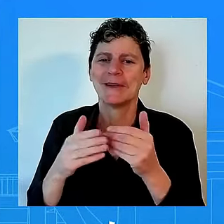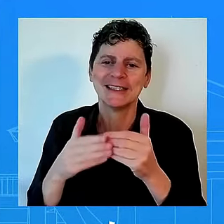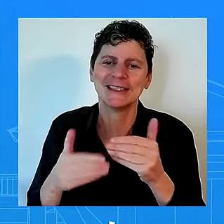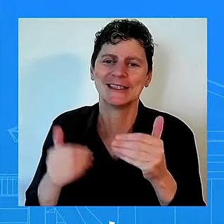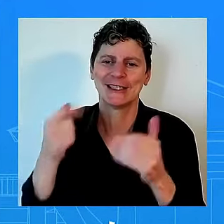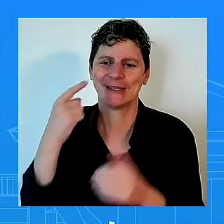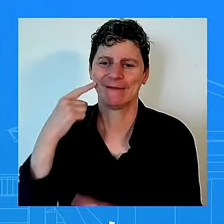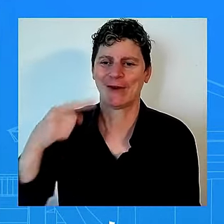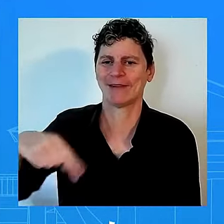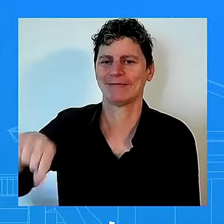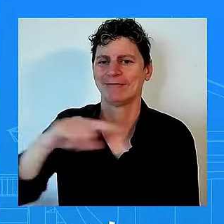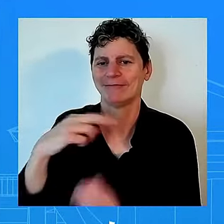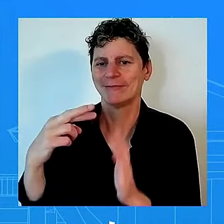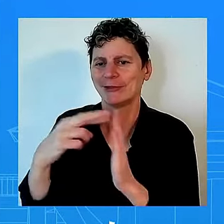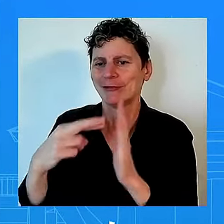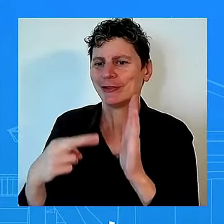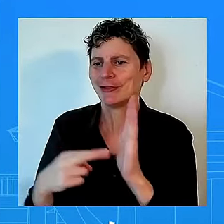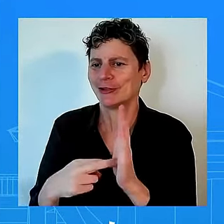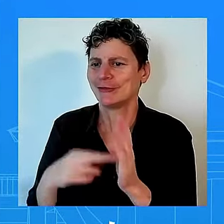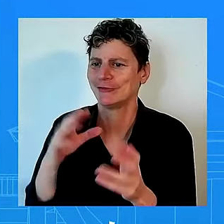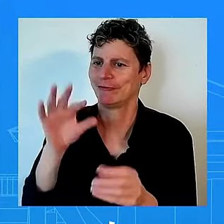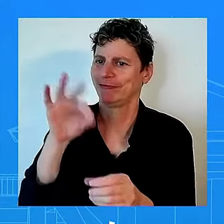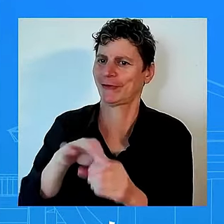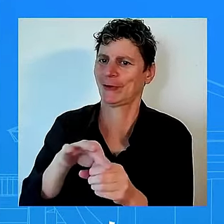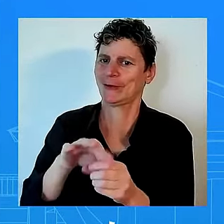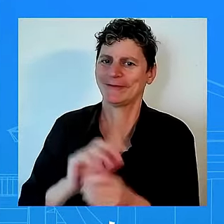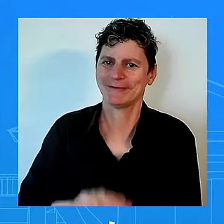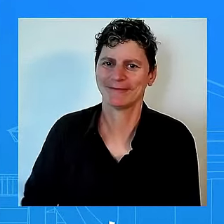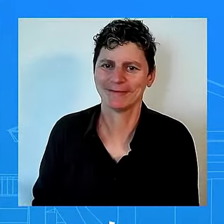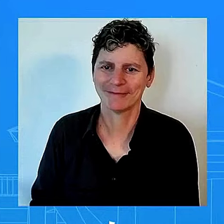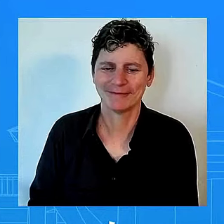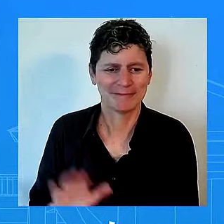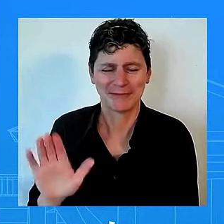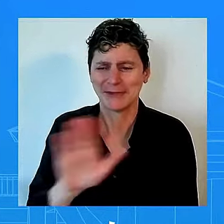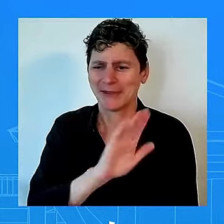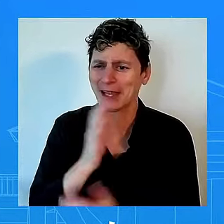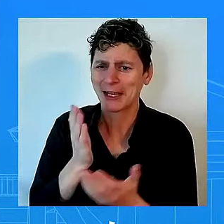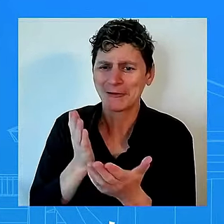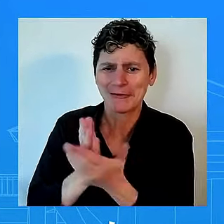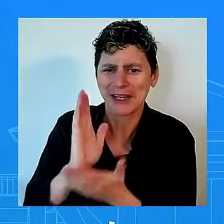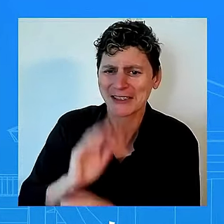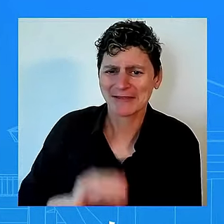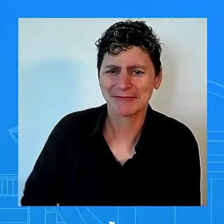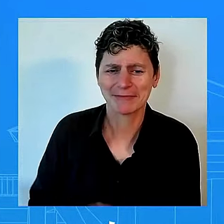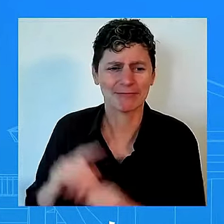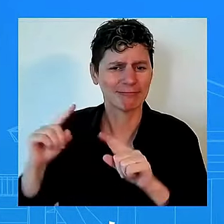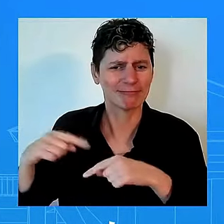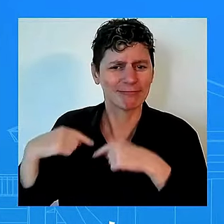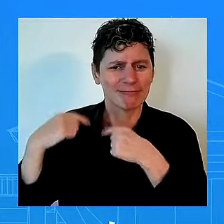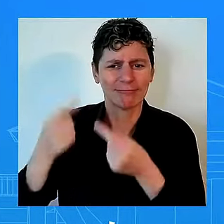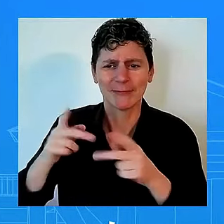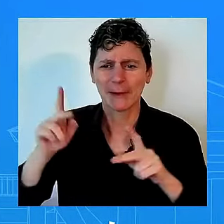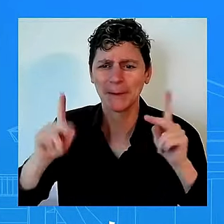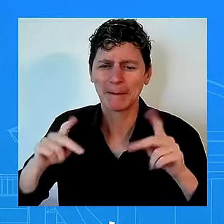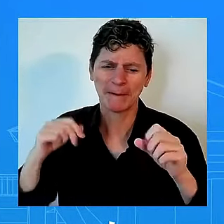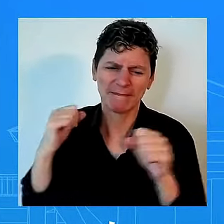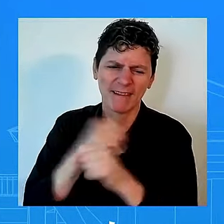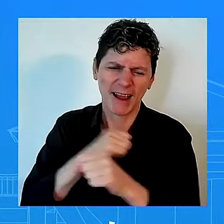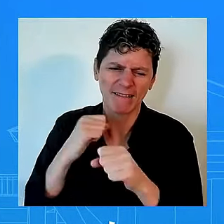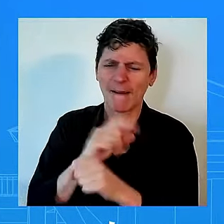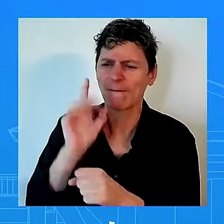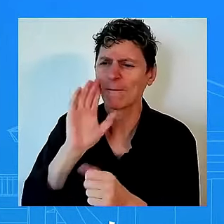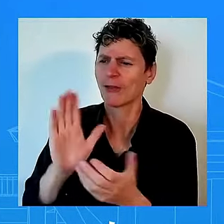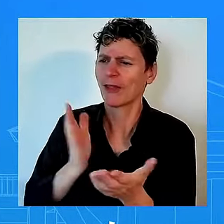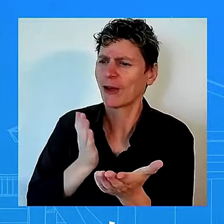sacred right uh many people have fought for that right uh to vote uh and it is certainly uh our part of our democracy